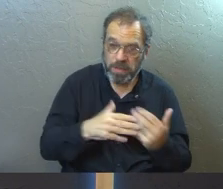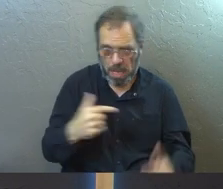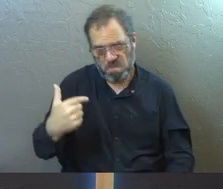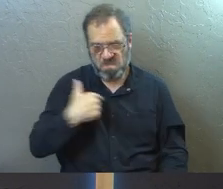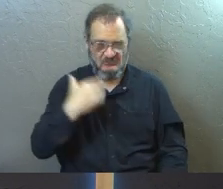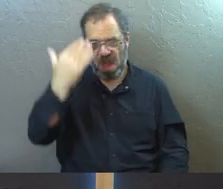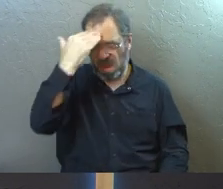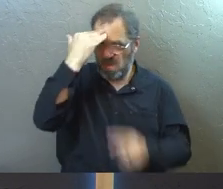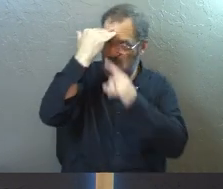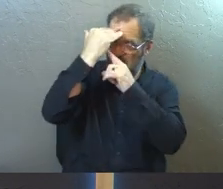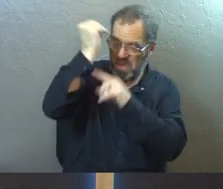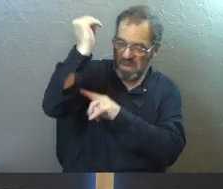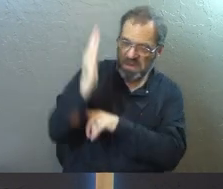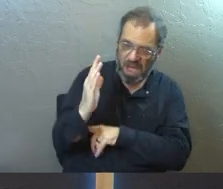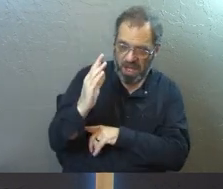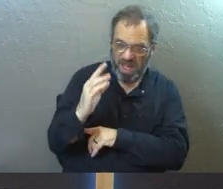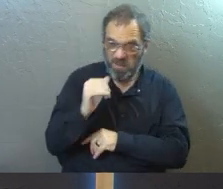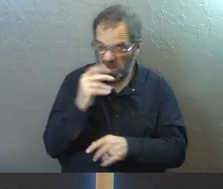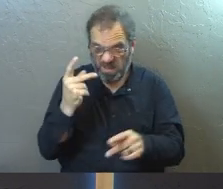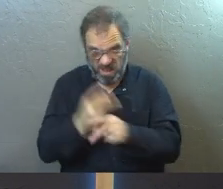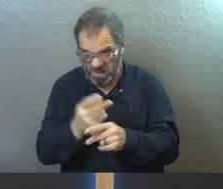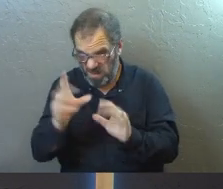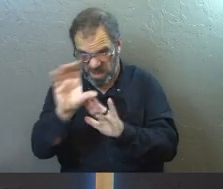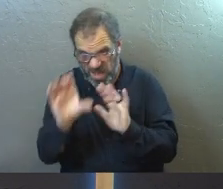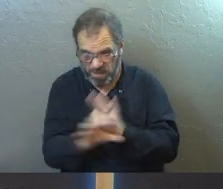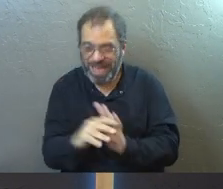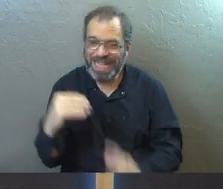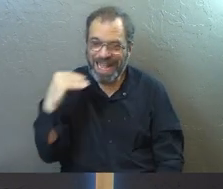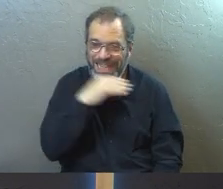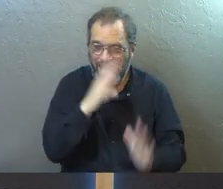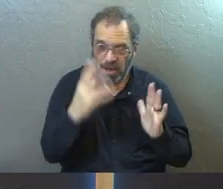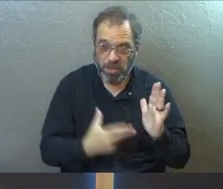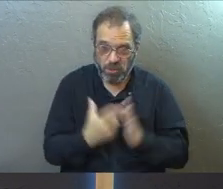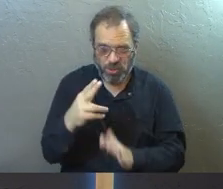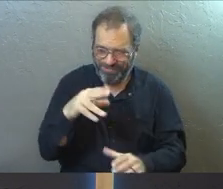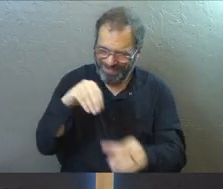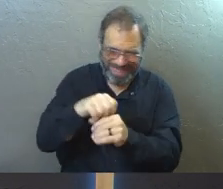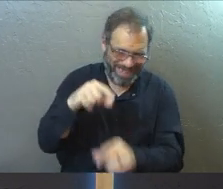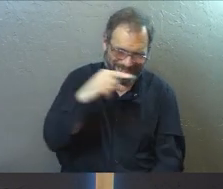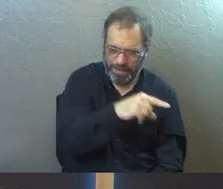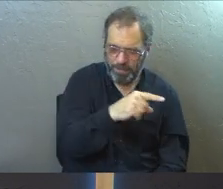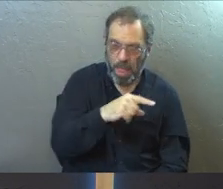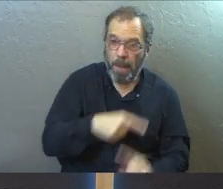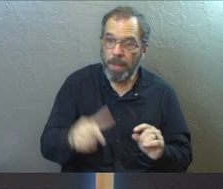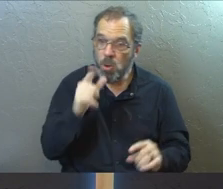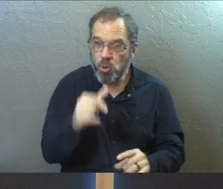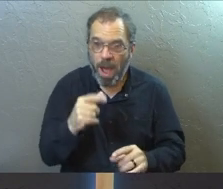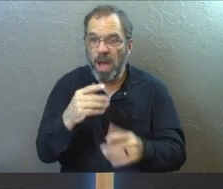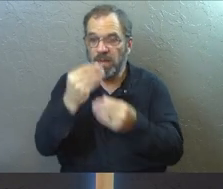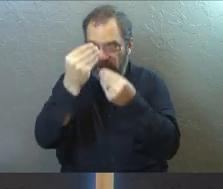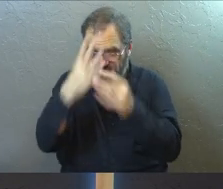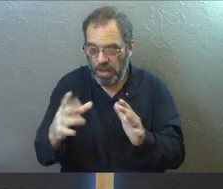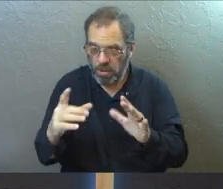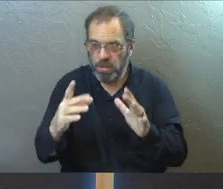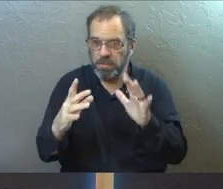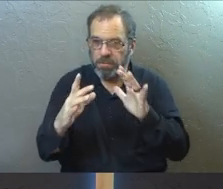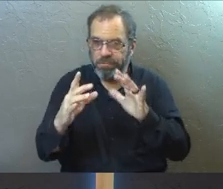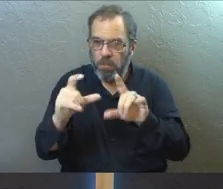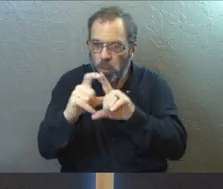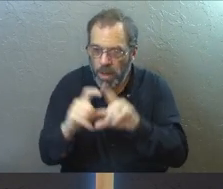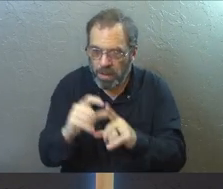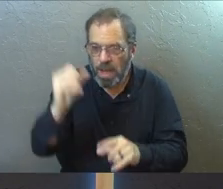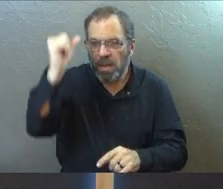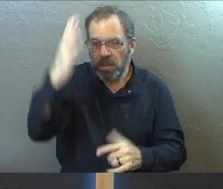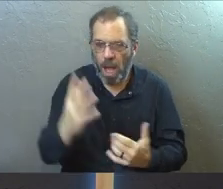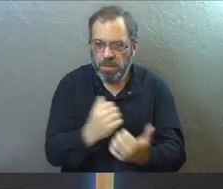says, I know God, but does not keep his commandments, is a liar, and the truth is not in him. But whoever keeps his word in him, truly